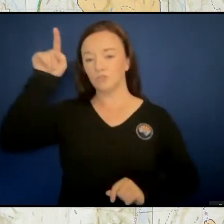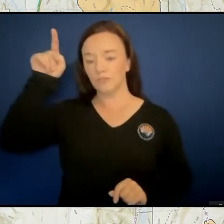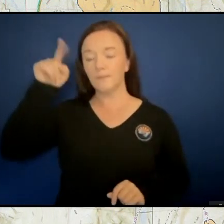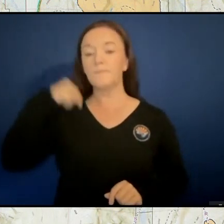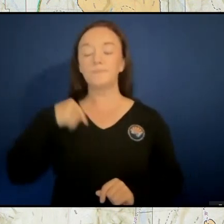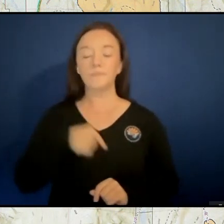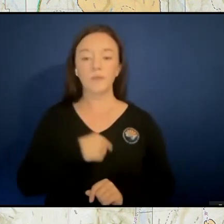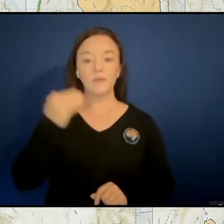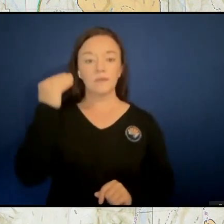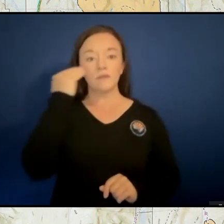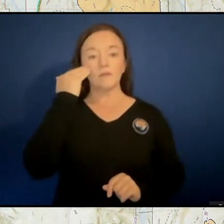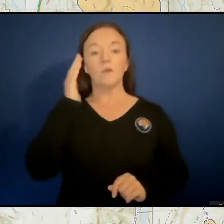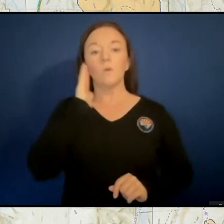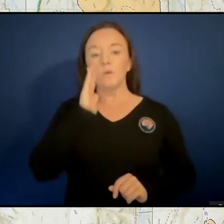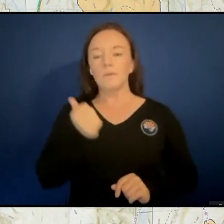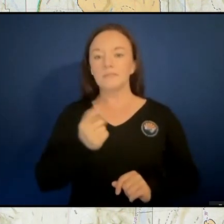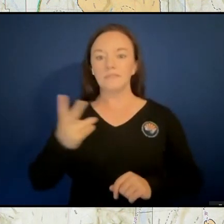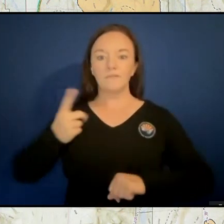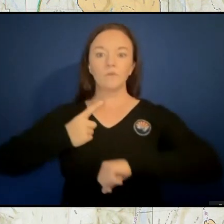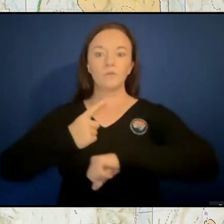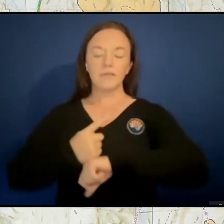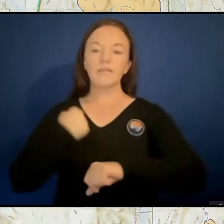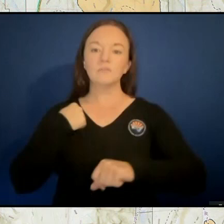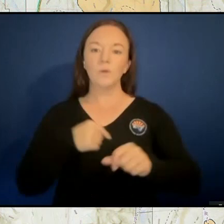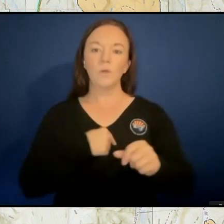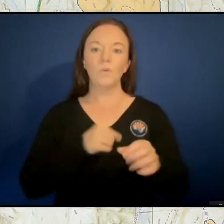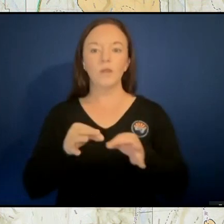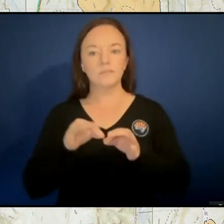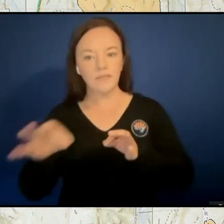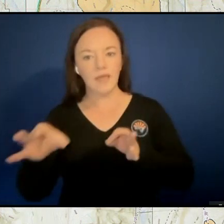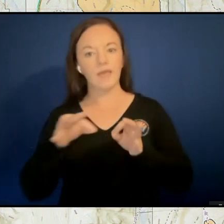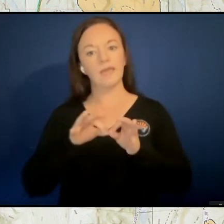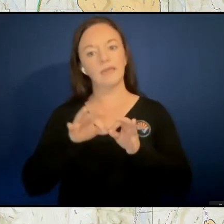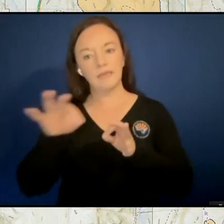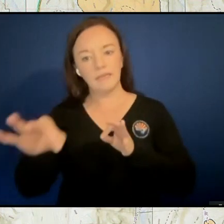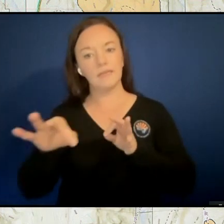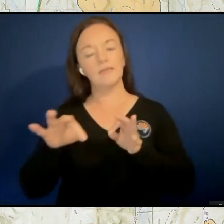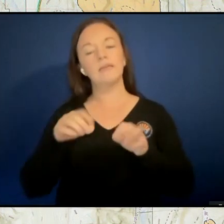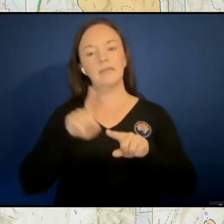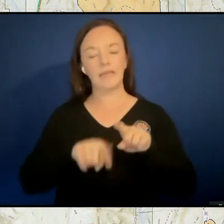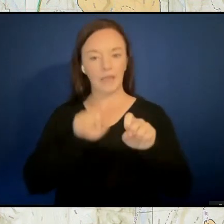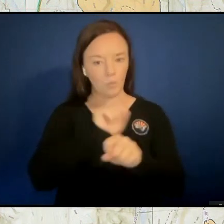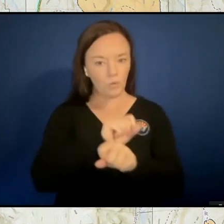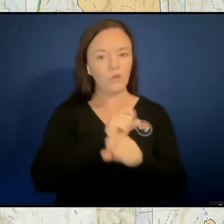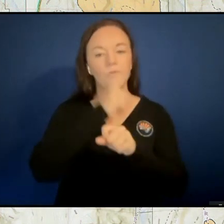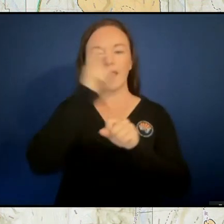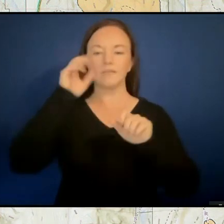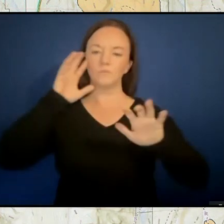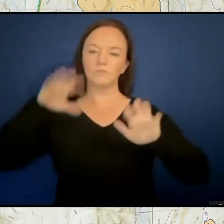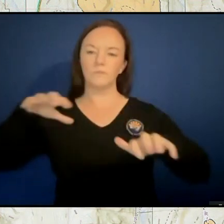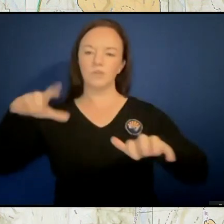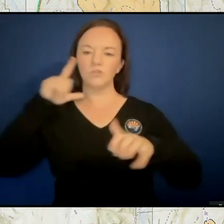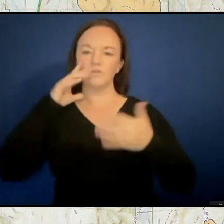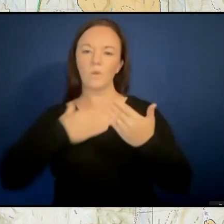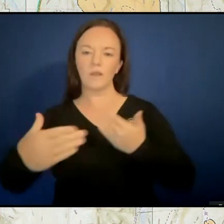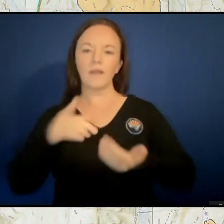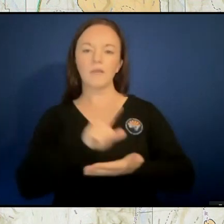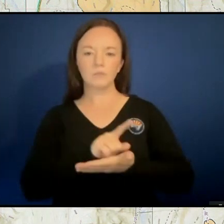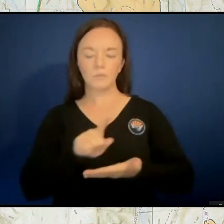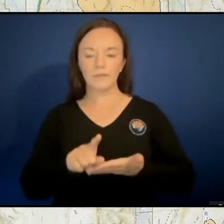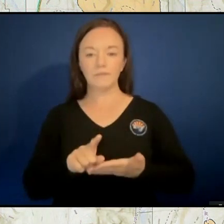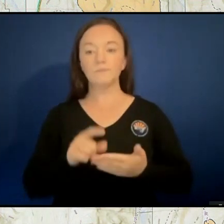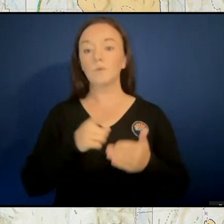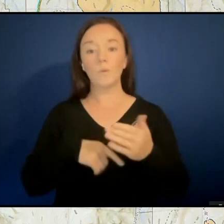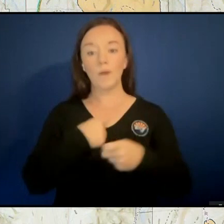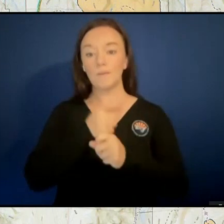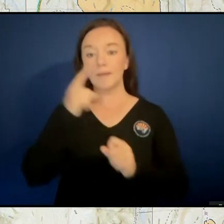going to be a number of days where we're delayed in being able to do work because of precipitation the next week. So what makes the most sense is that we scale